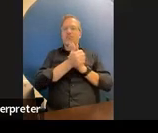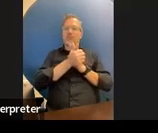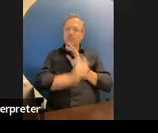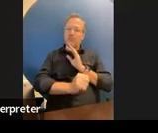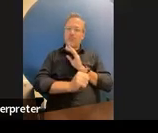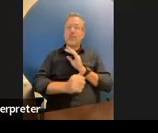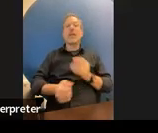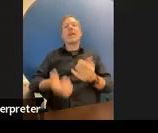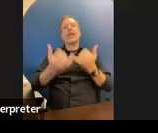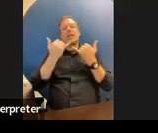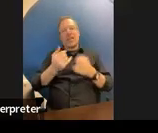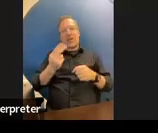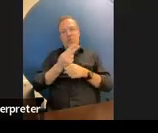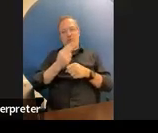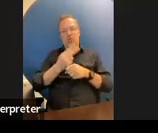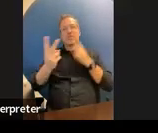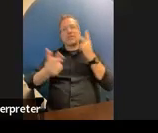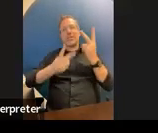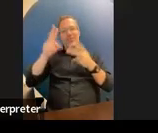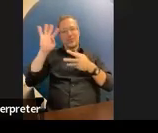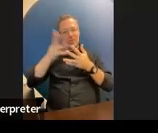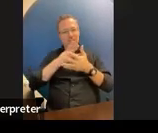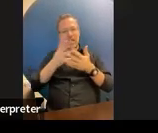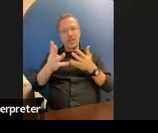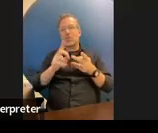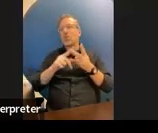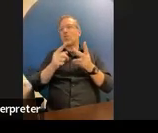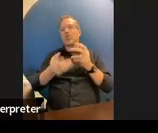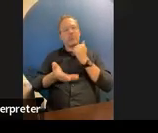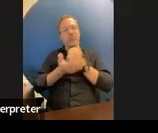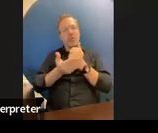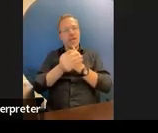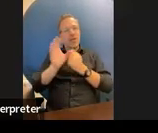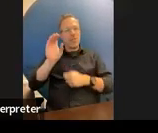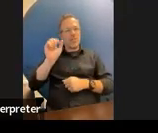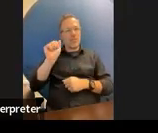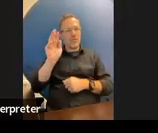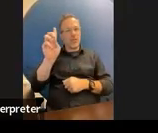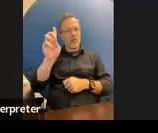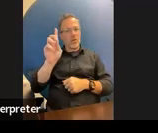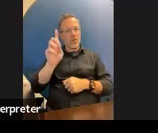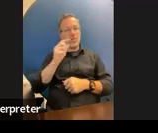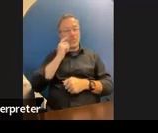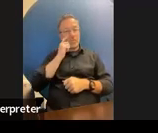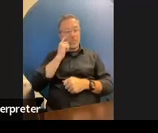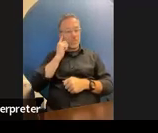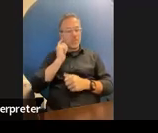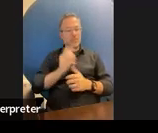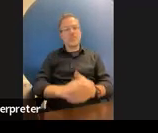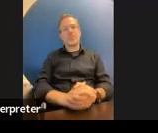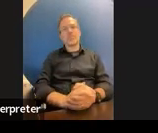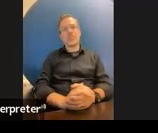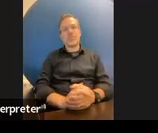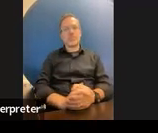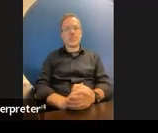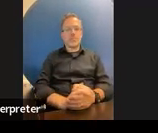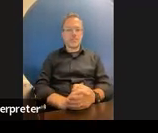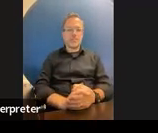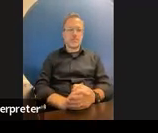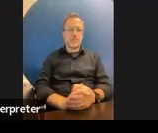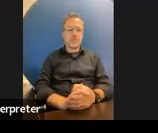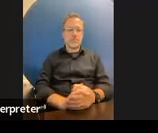using the visual schedule and they're using the help card um to help with those communication skills so